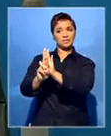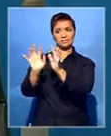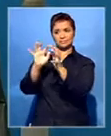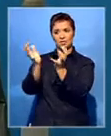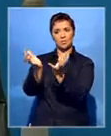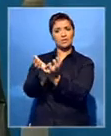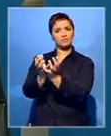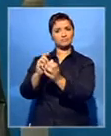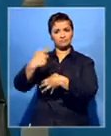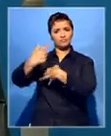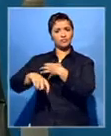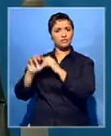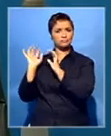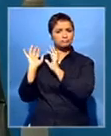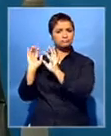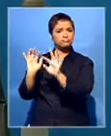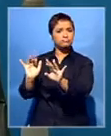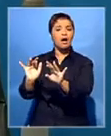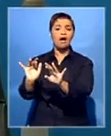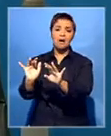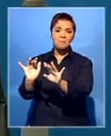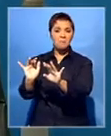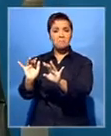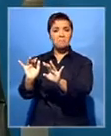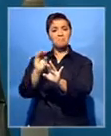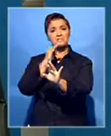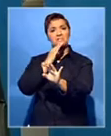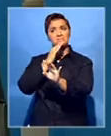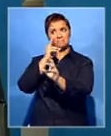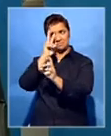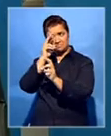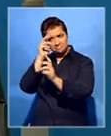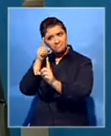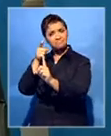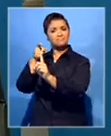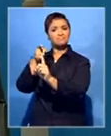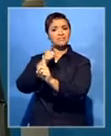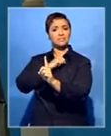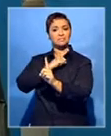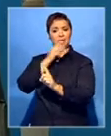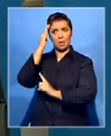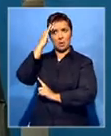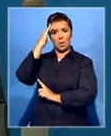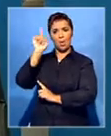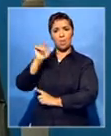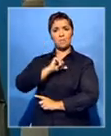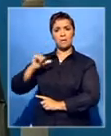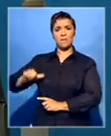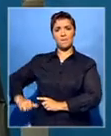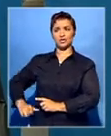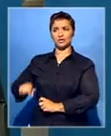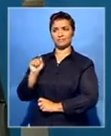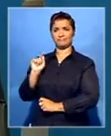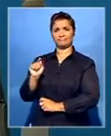and in so doing show that they are more intent on policing Beijing than with ensuring